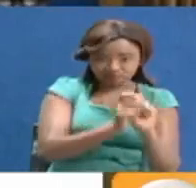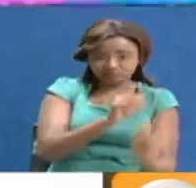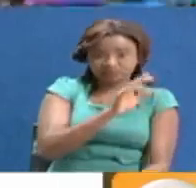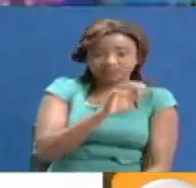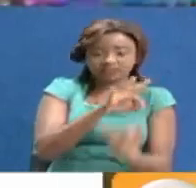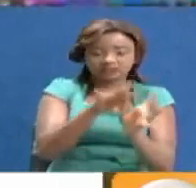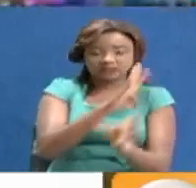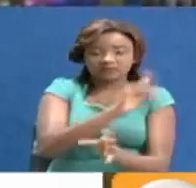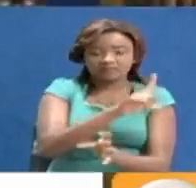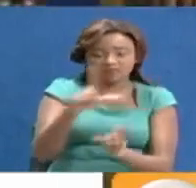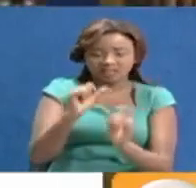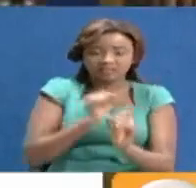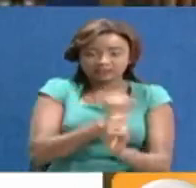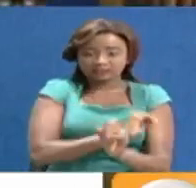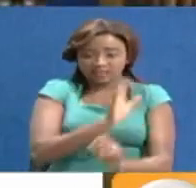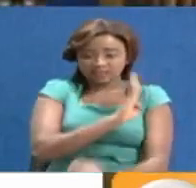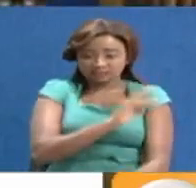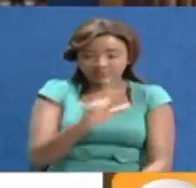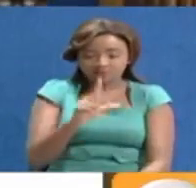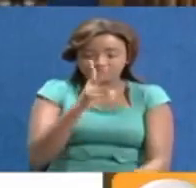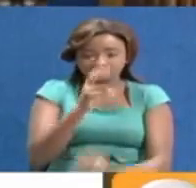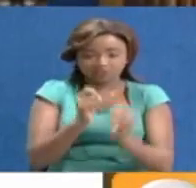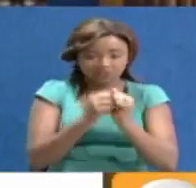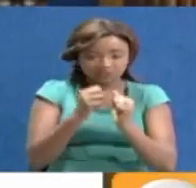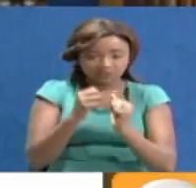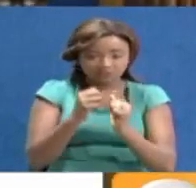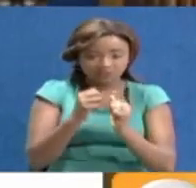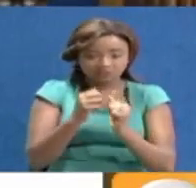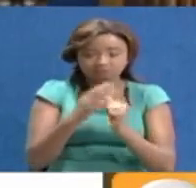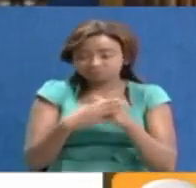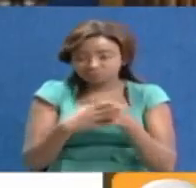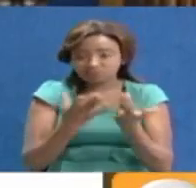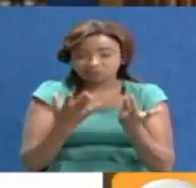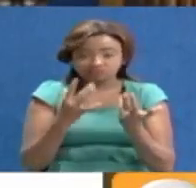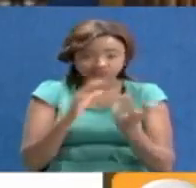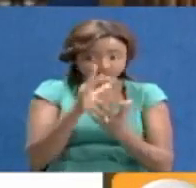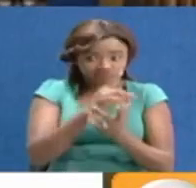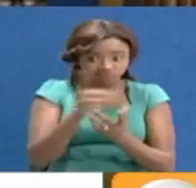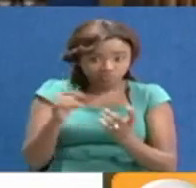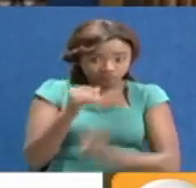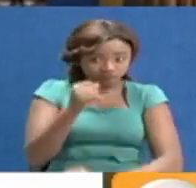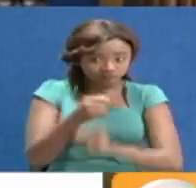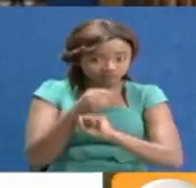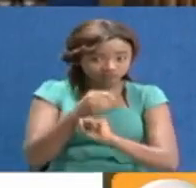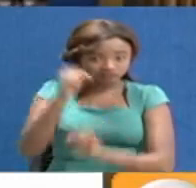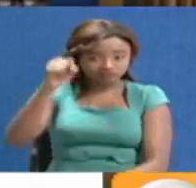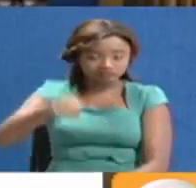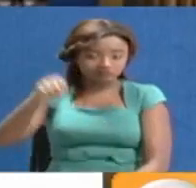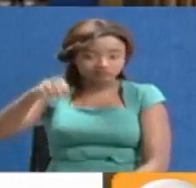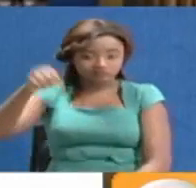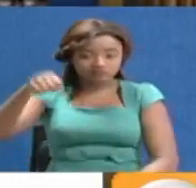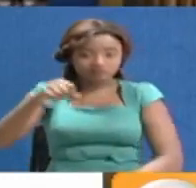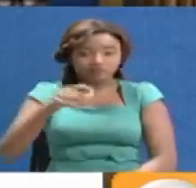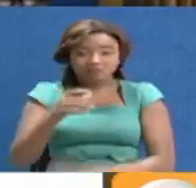Senate bill number 36 of 2018 be now considered. May as many of that opinion say aye. Aye.